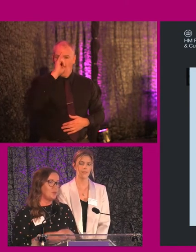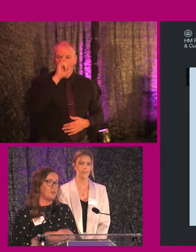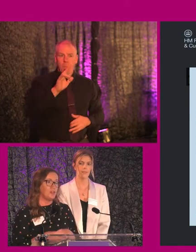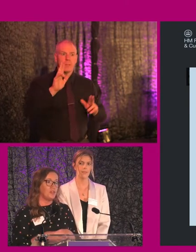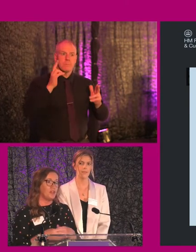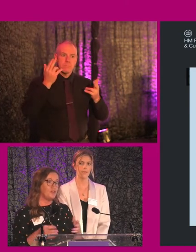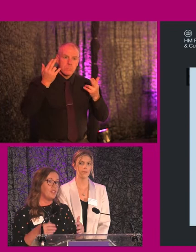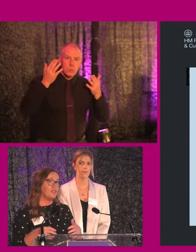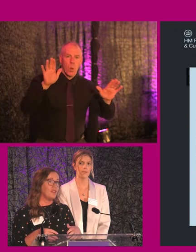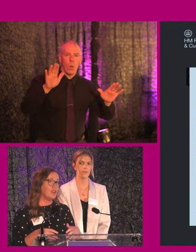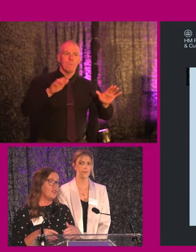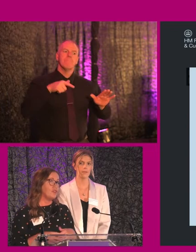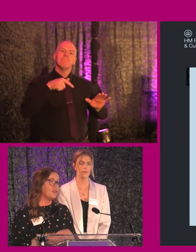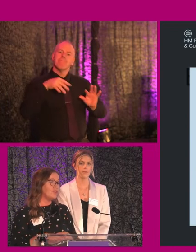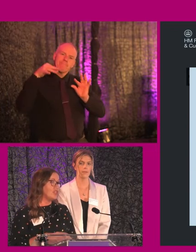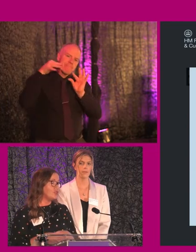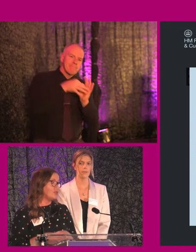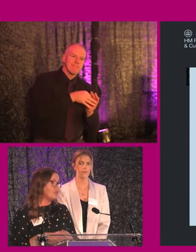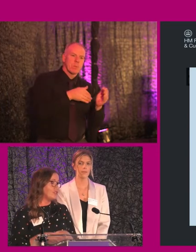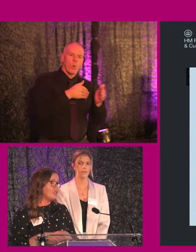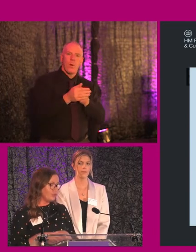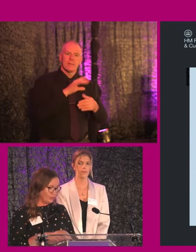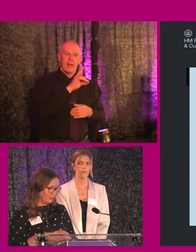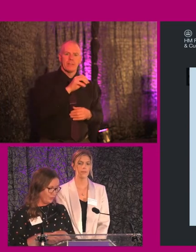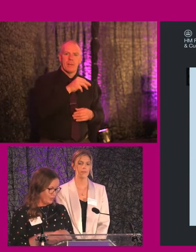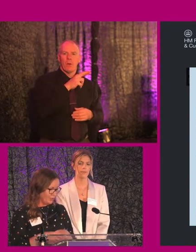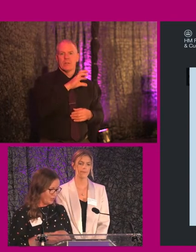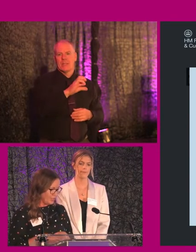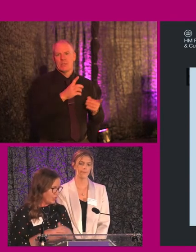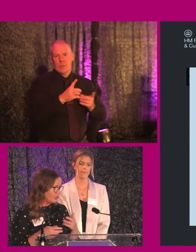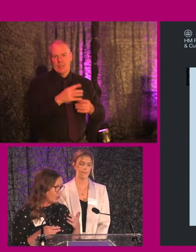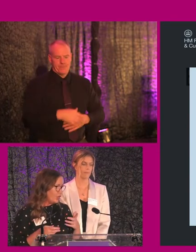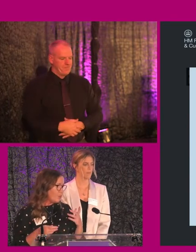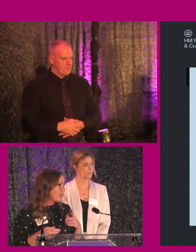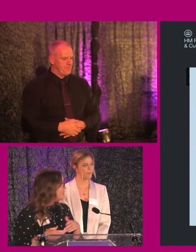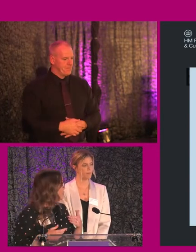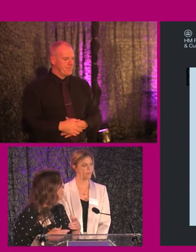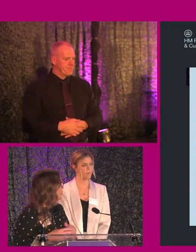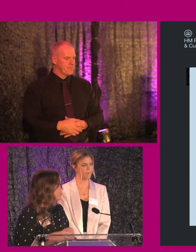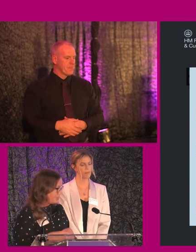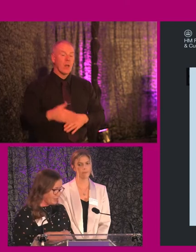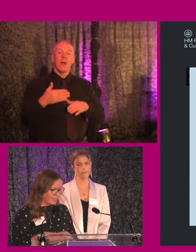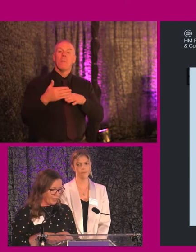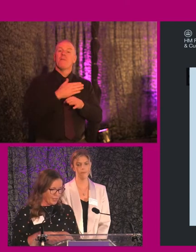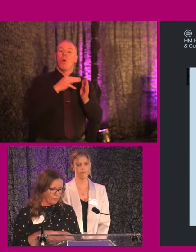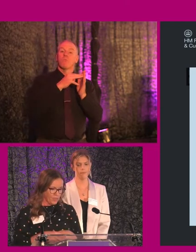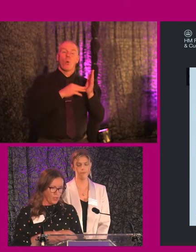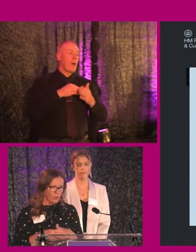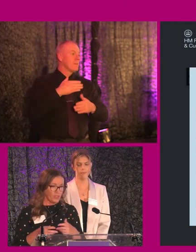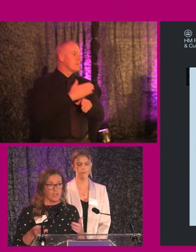show that that really is at the heart and the culture of what HMRC do. So prior to our programme starting,